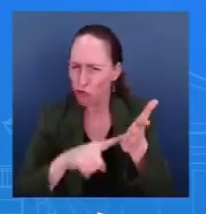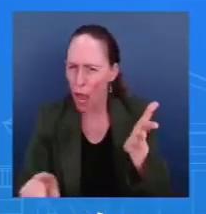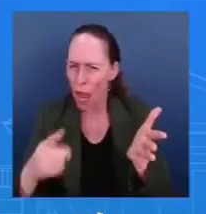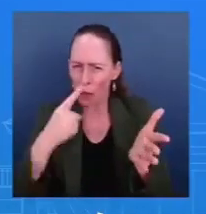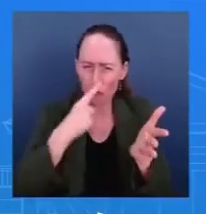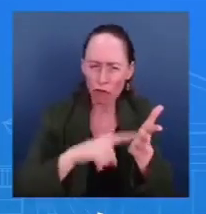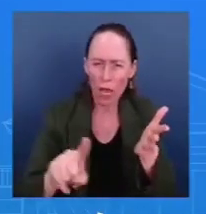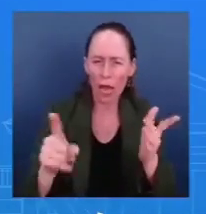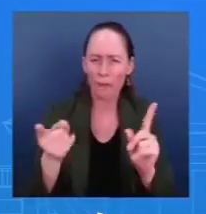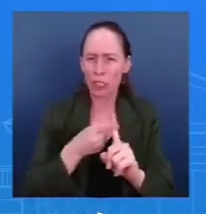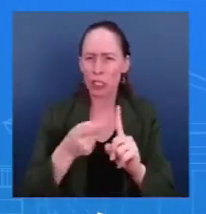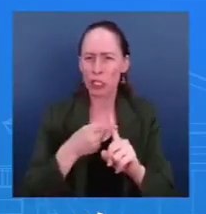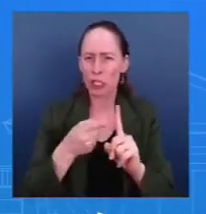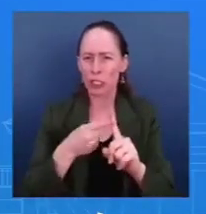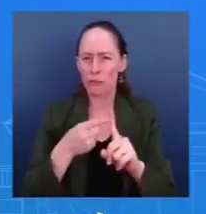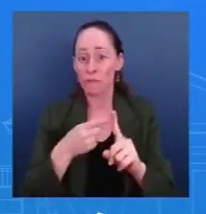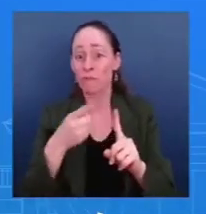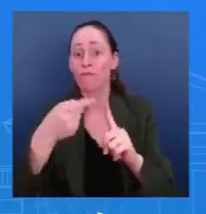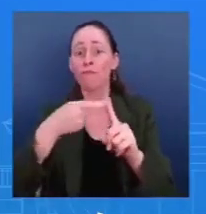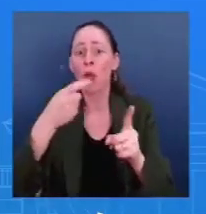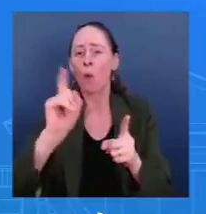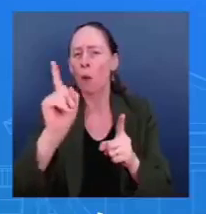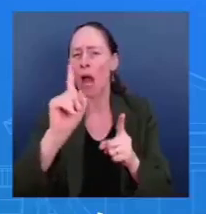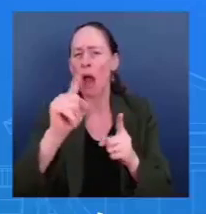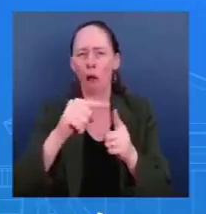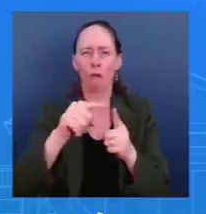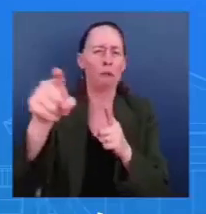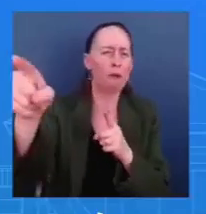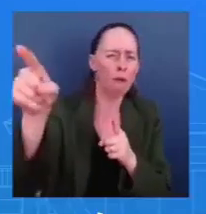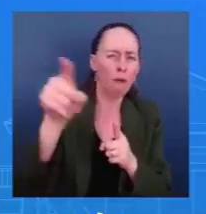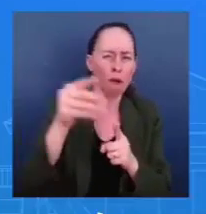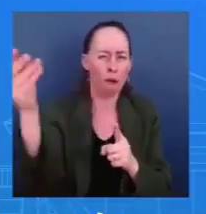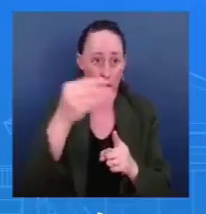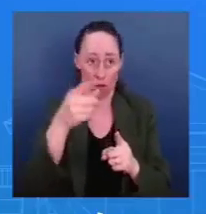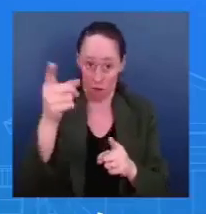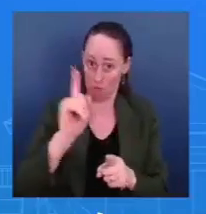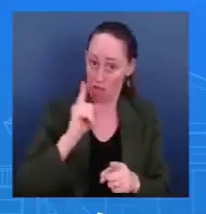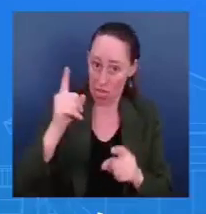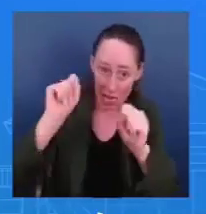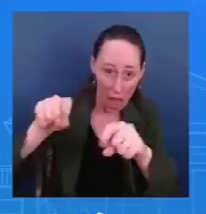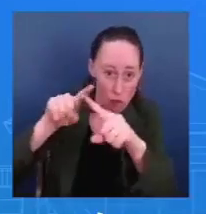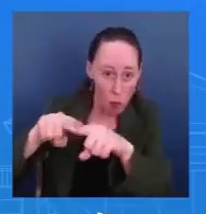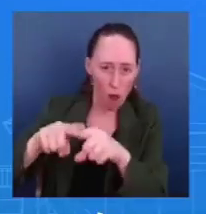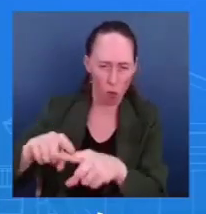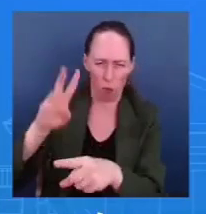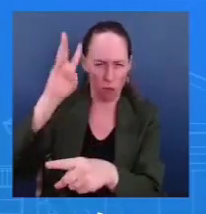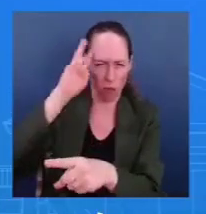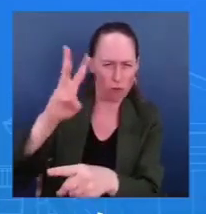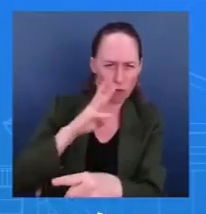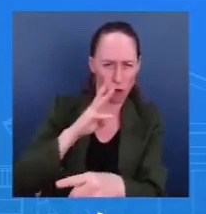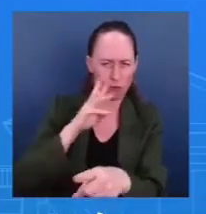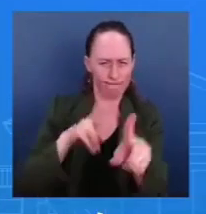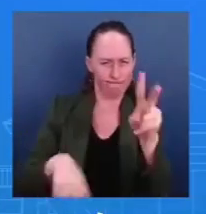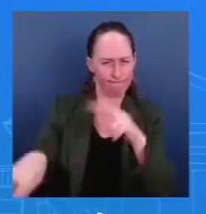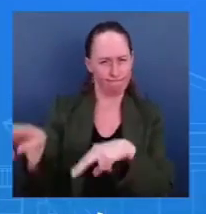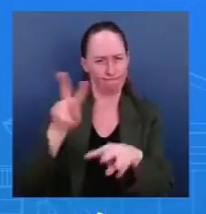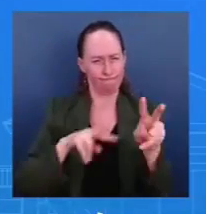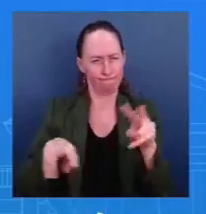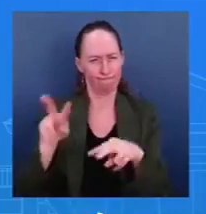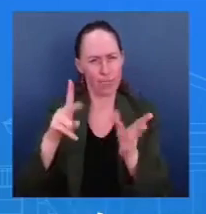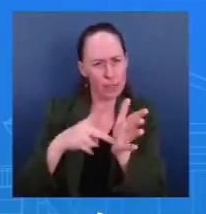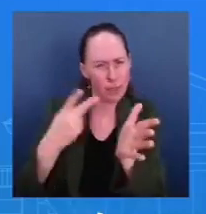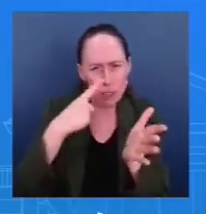that uncertainty can be greatly reduced. As President Biden has said, democracy can at times be fragile, but it is also inherently resilient.